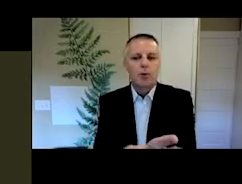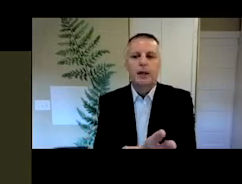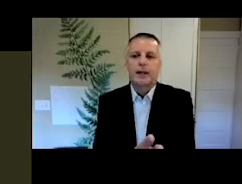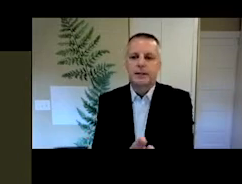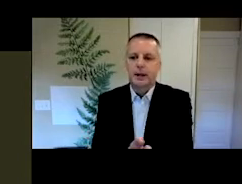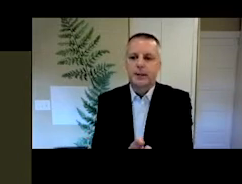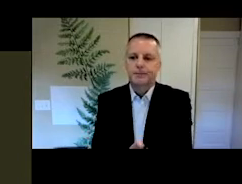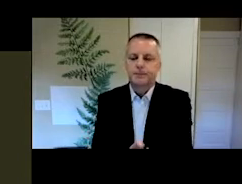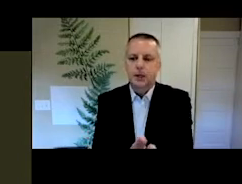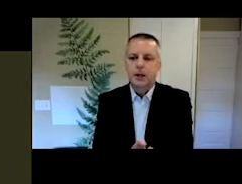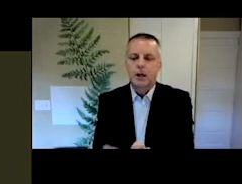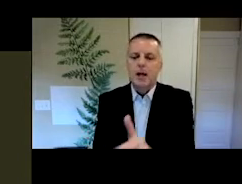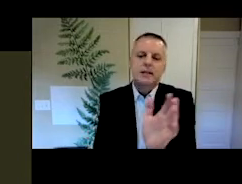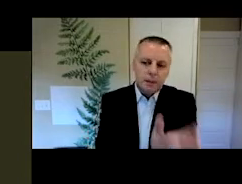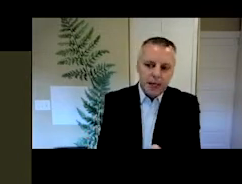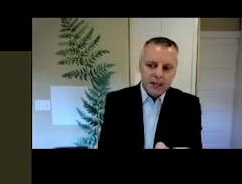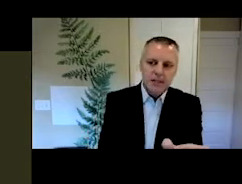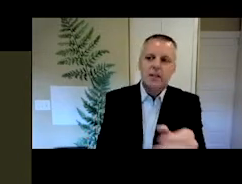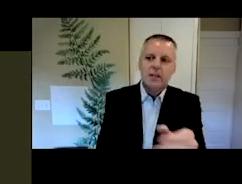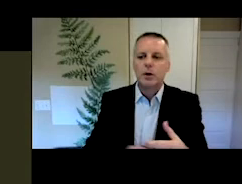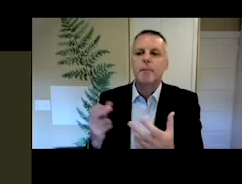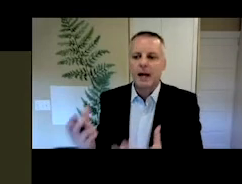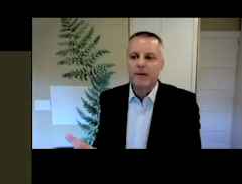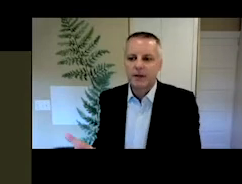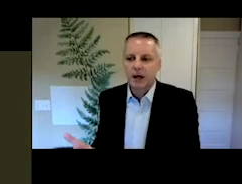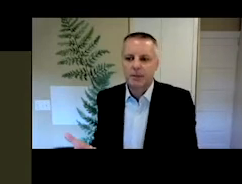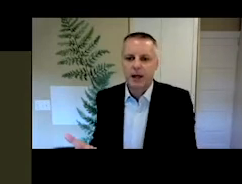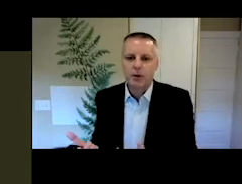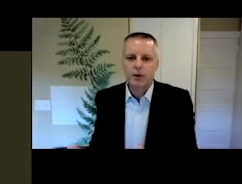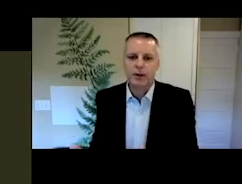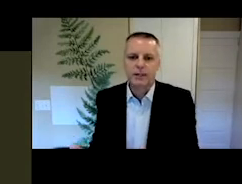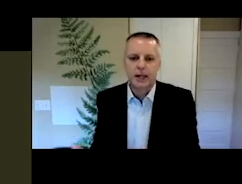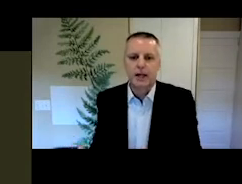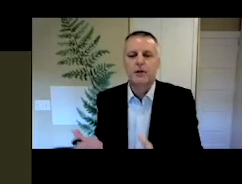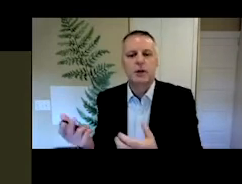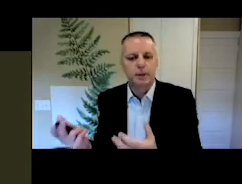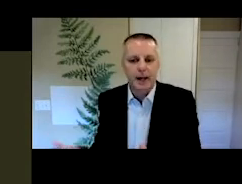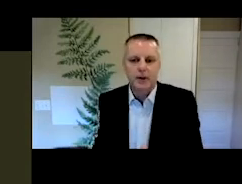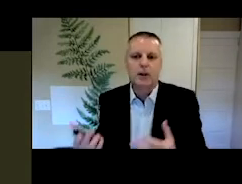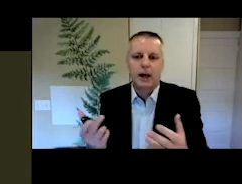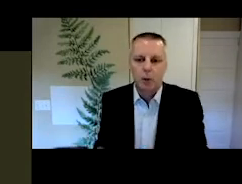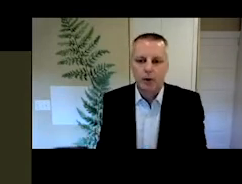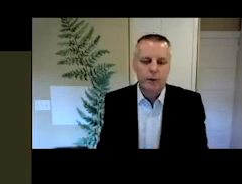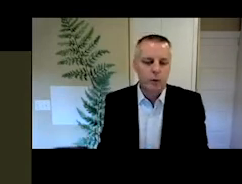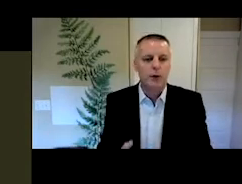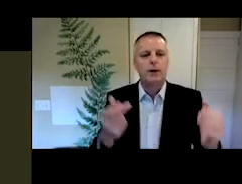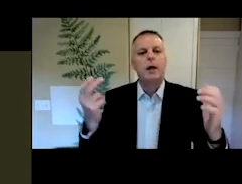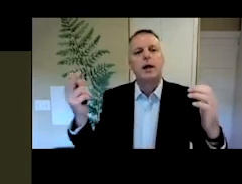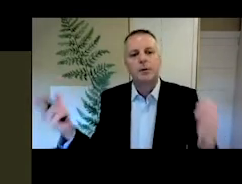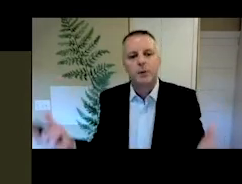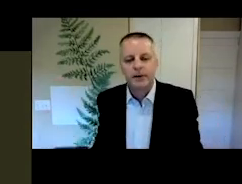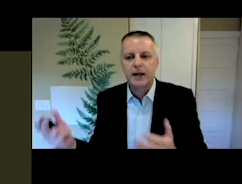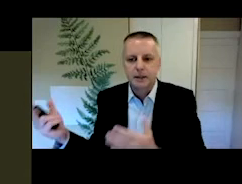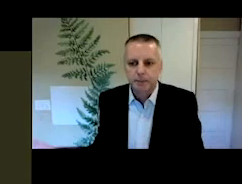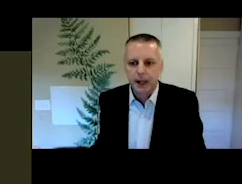almost no planning time. Okay. In some cases, you know, you might have time to plan what you're going to say, and then you can plan it all out word for word